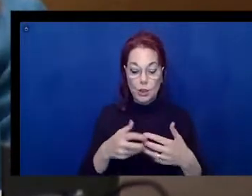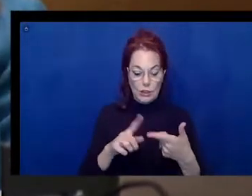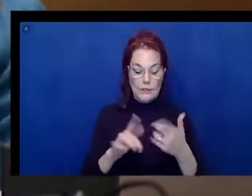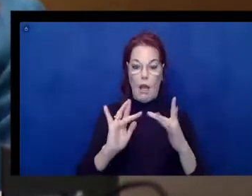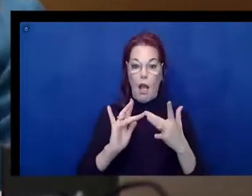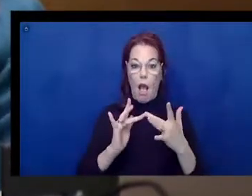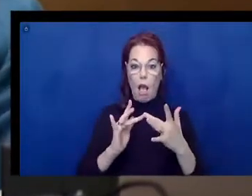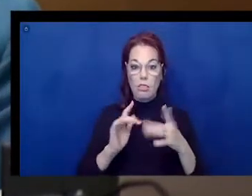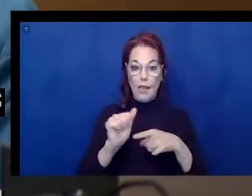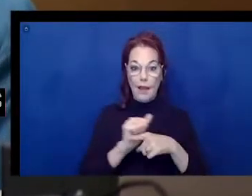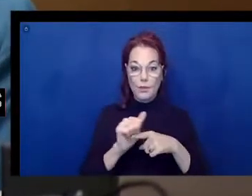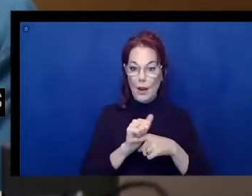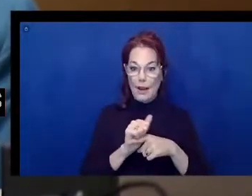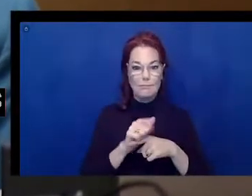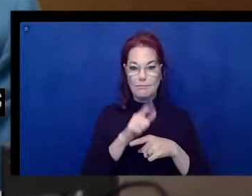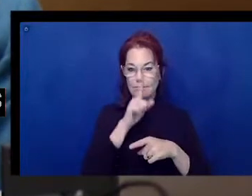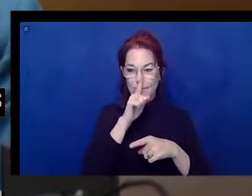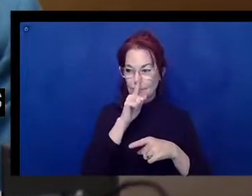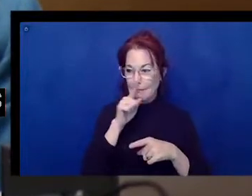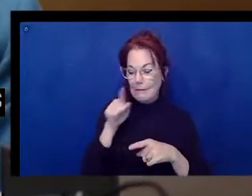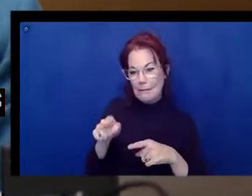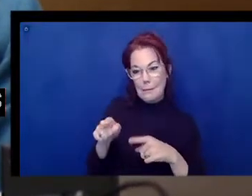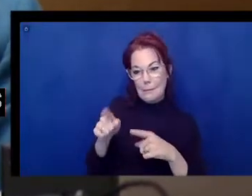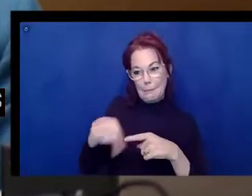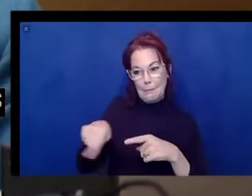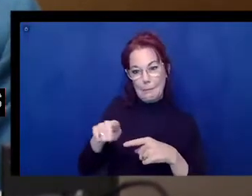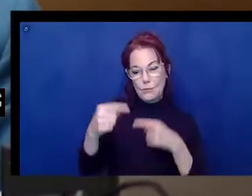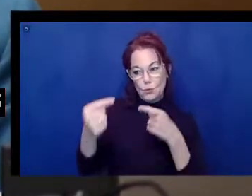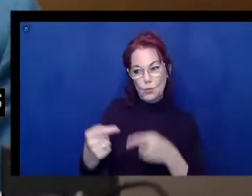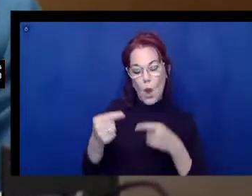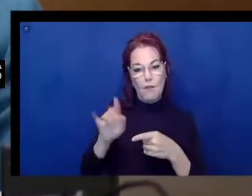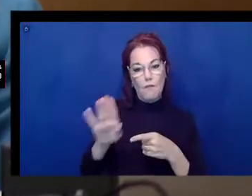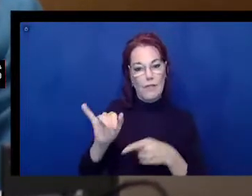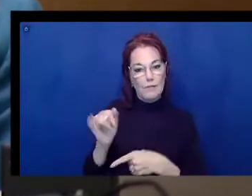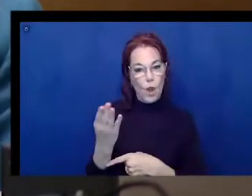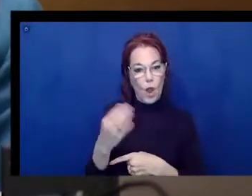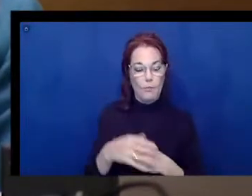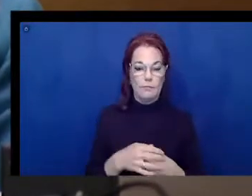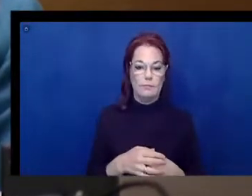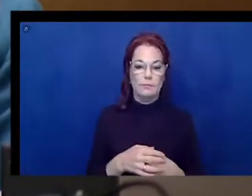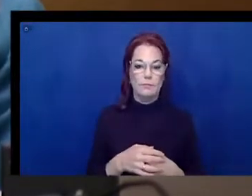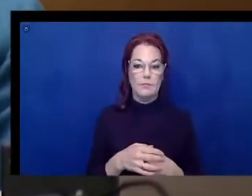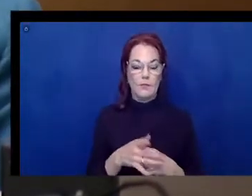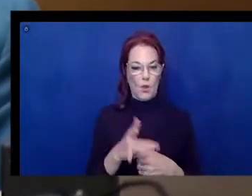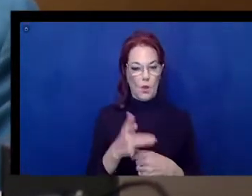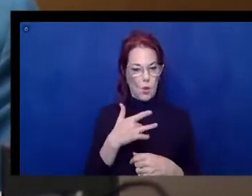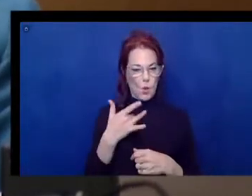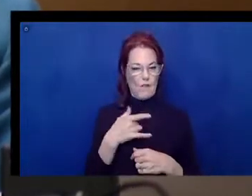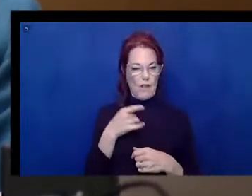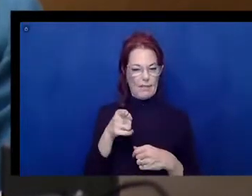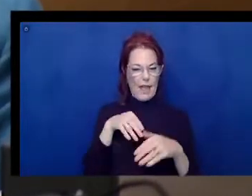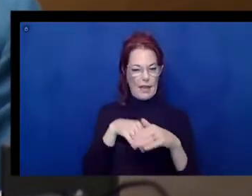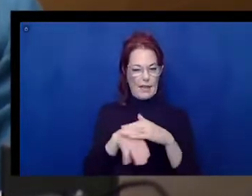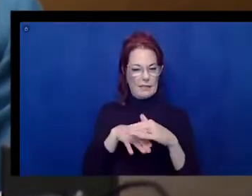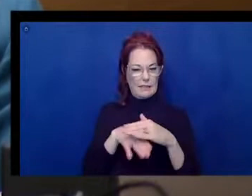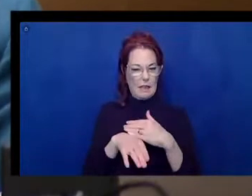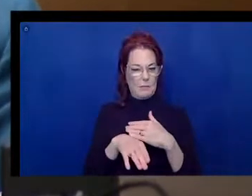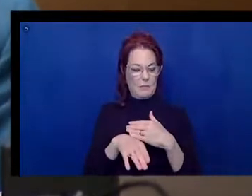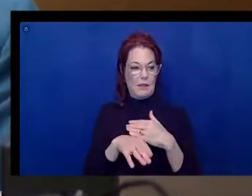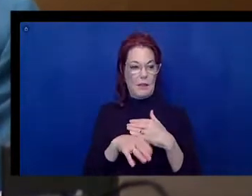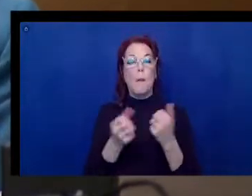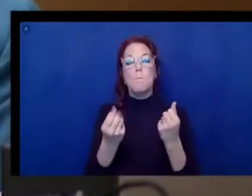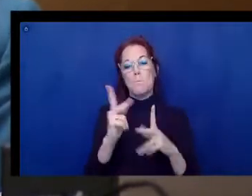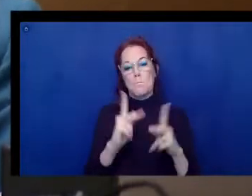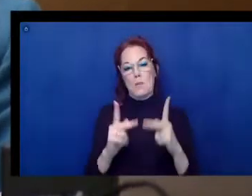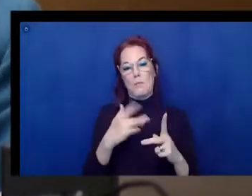jobs more difficult. One might think this inaccessible technology is a relic of the past, but it isn't. One blind